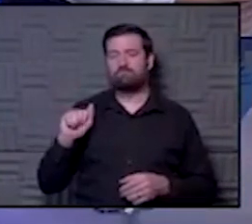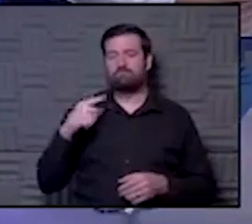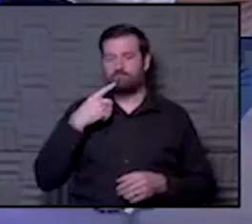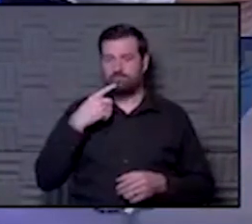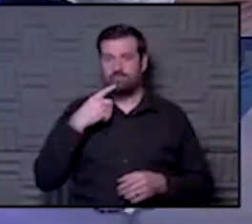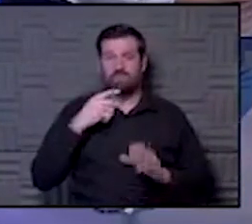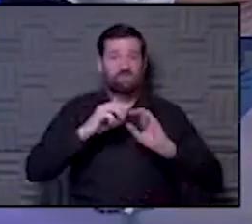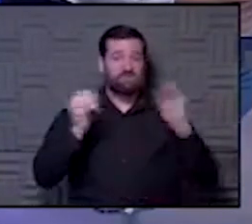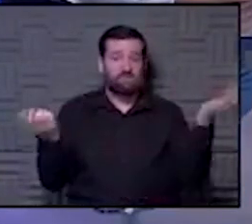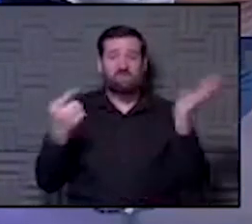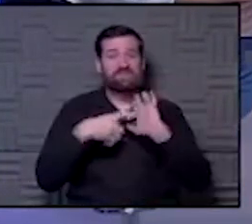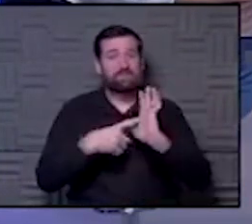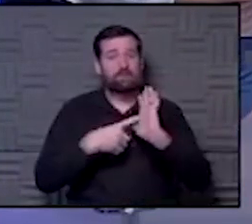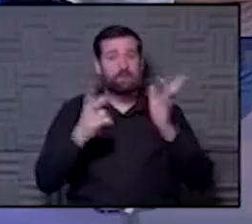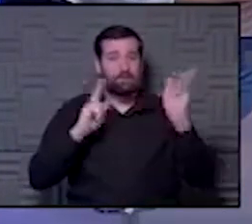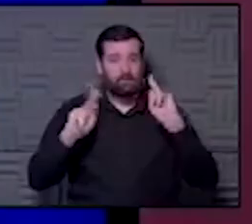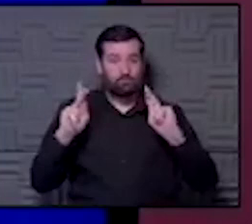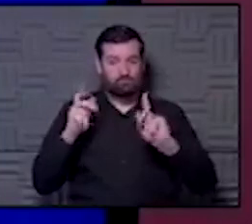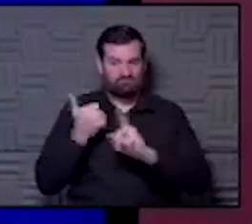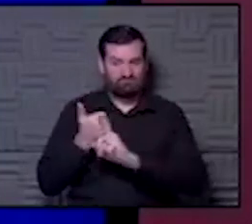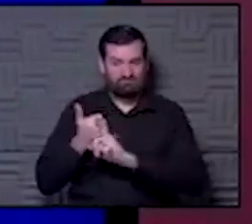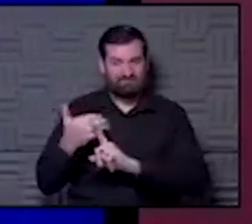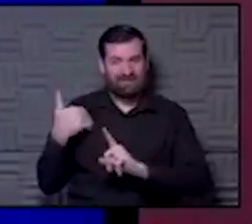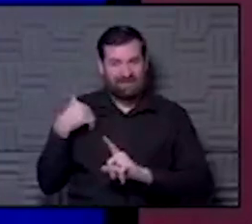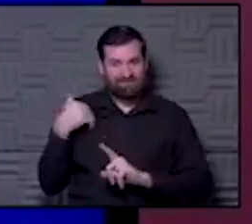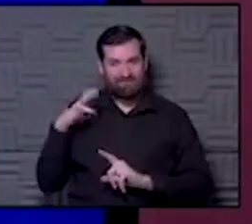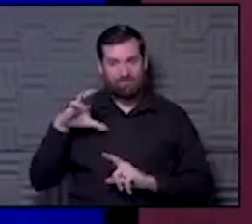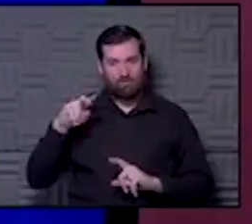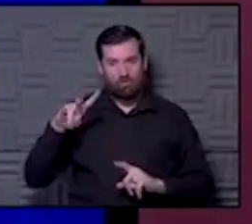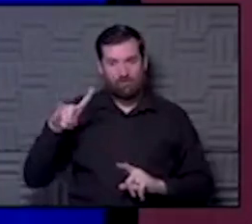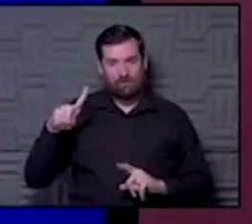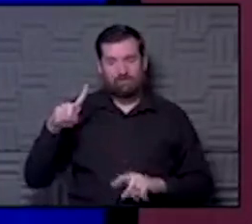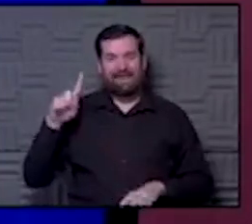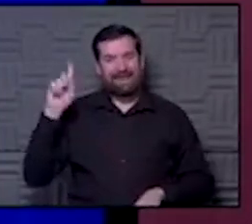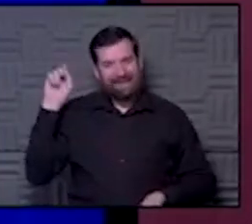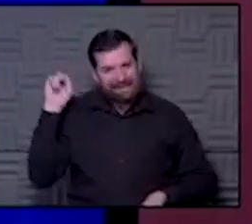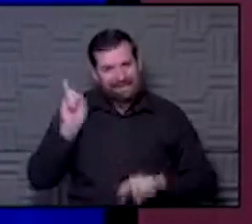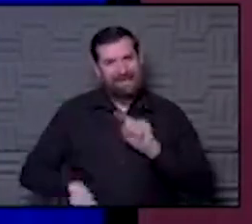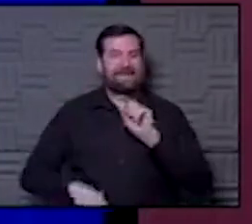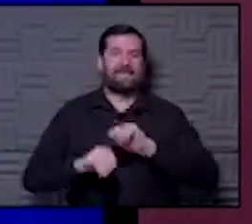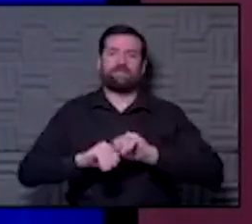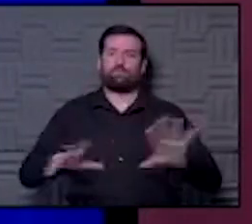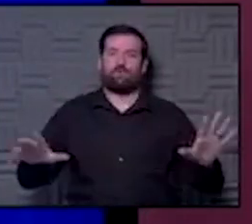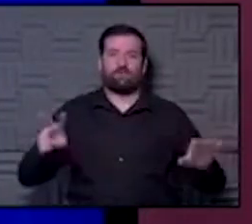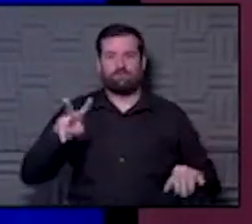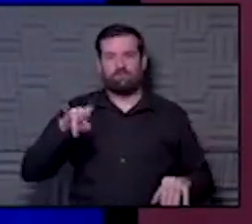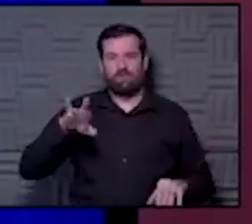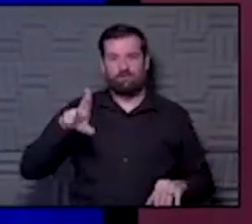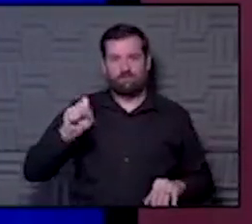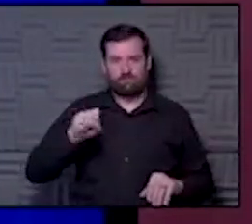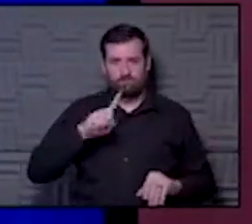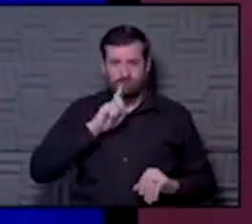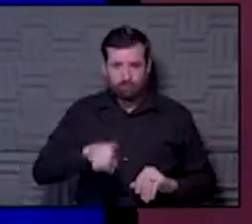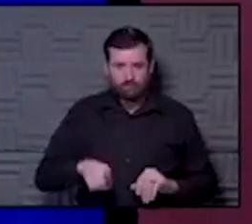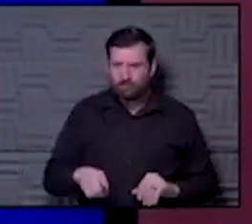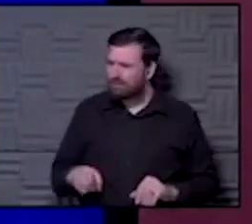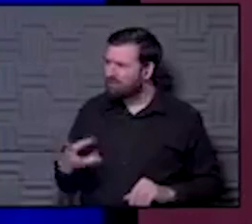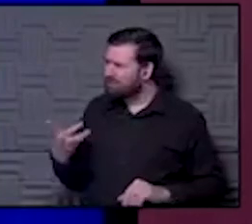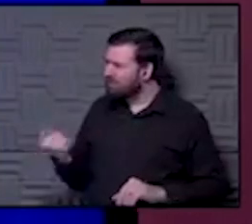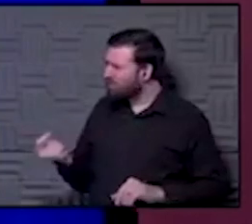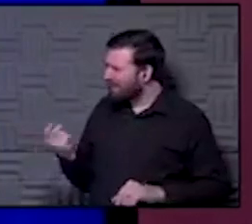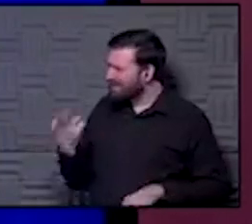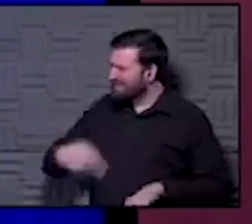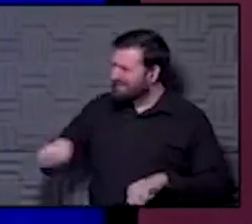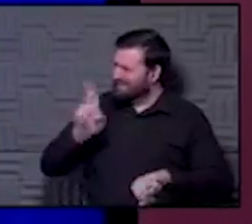asymptomatic people that are COVID positive cannot spread the virus. Is that true? What national